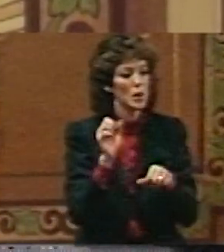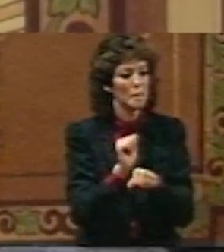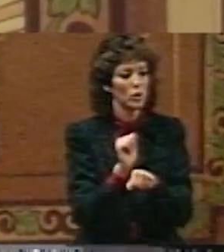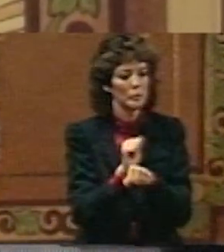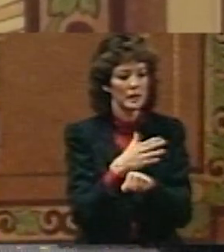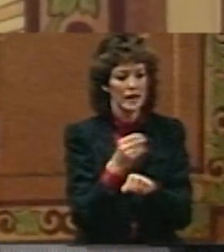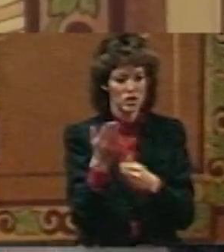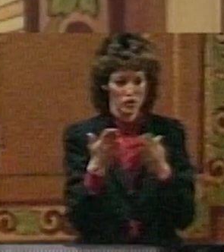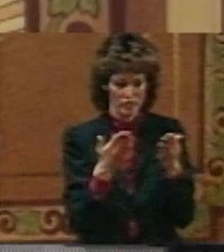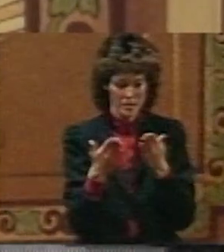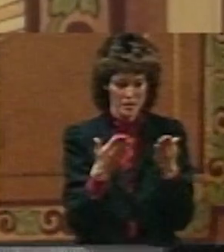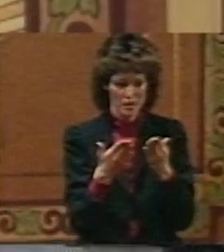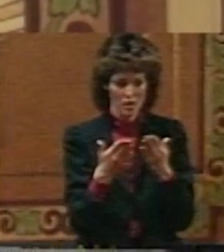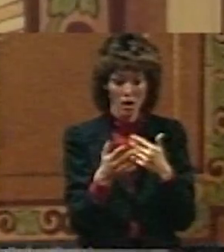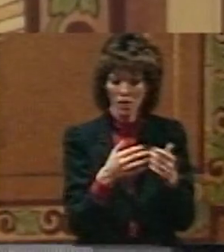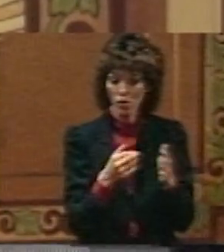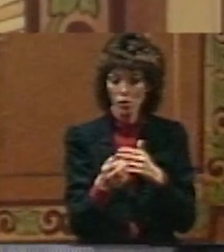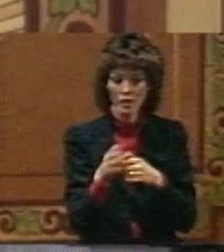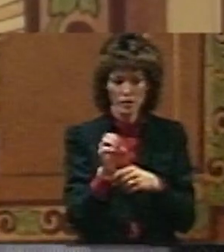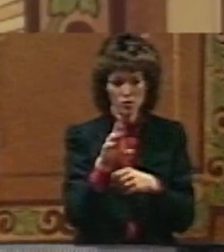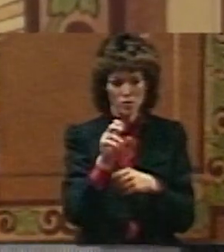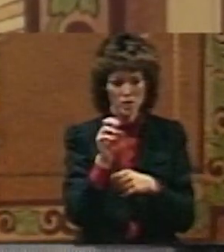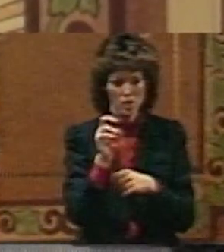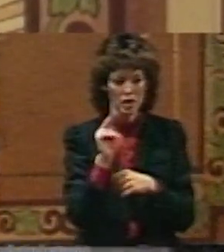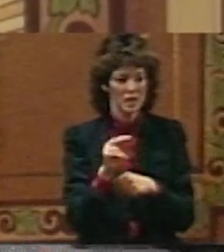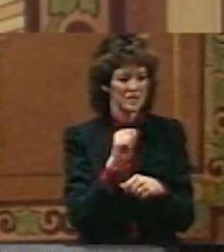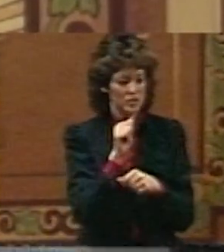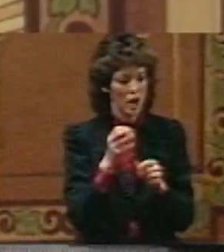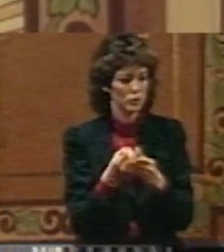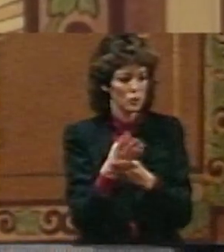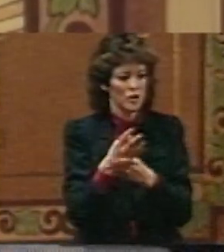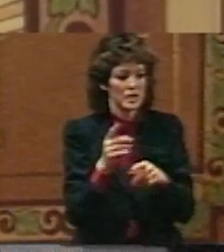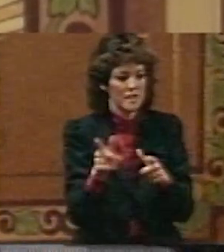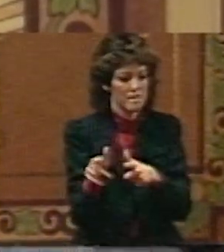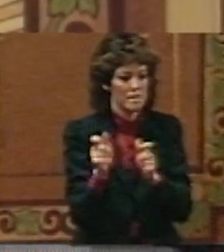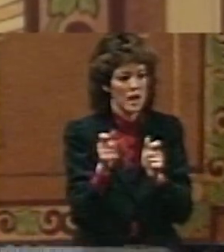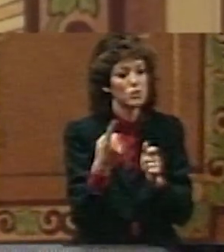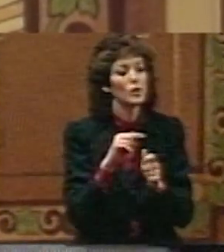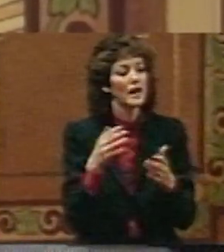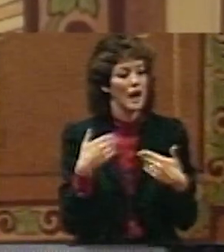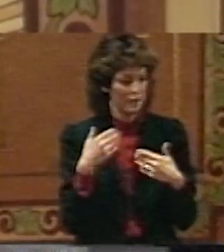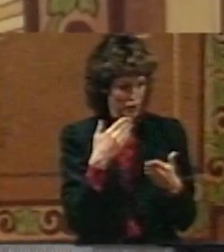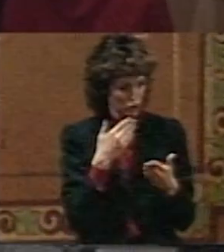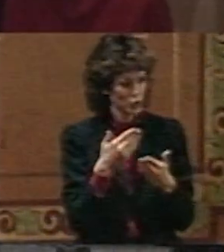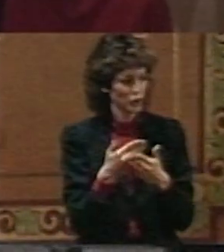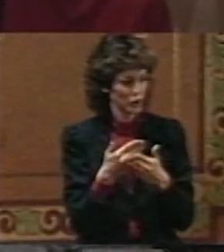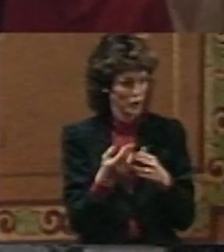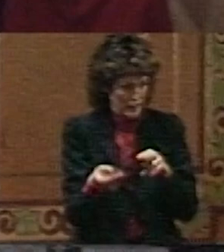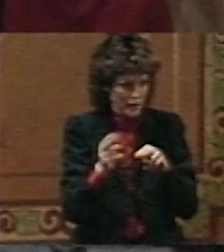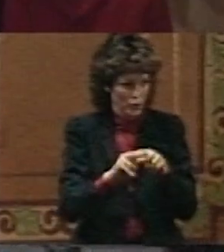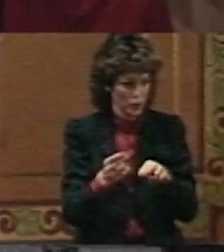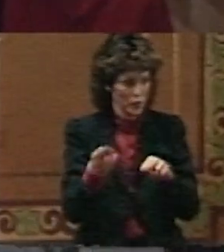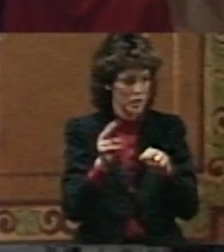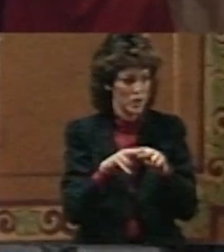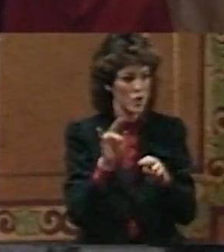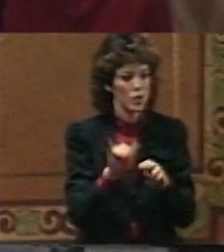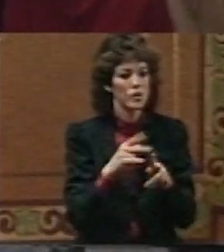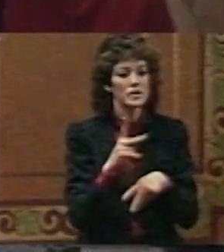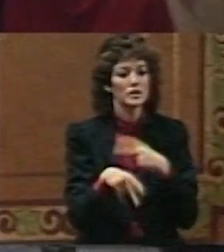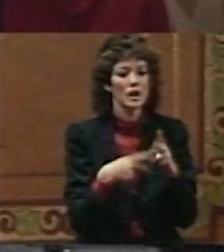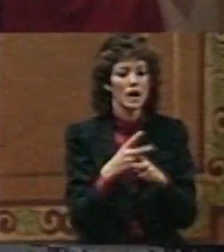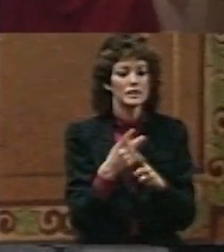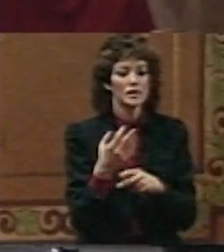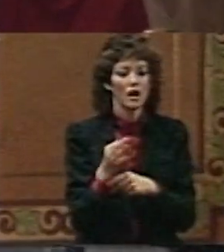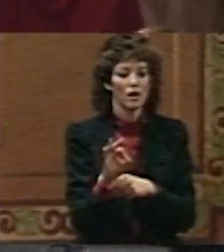services. And although the construction industry hasn't expanded as fast, we have had good increases in those kinds